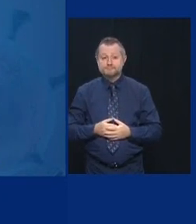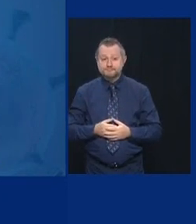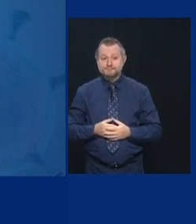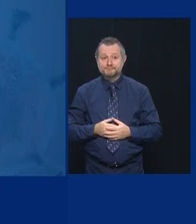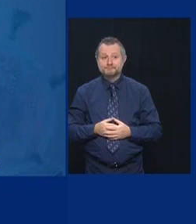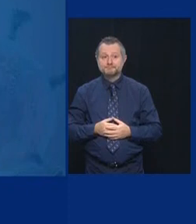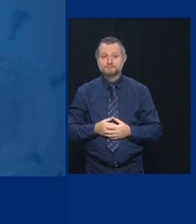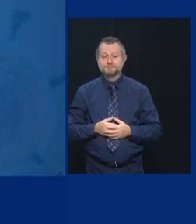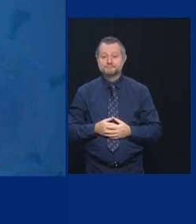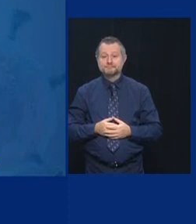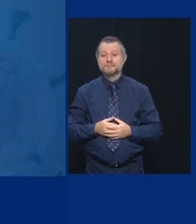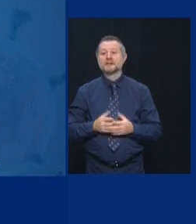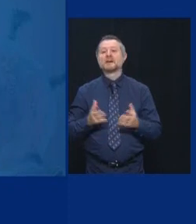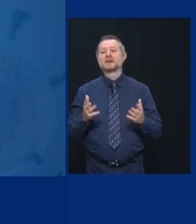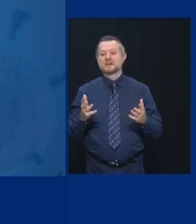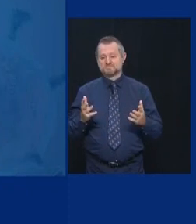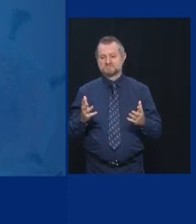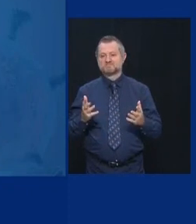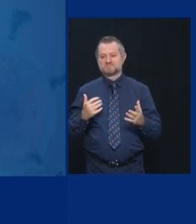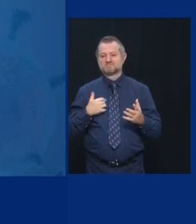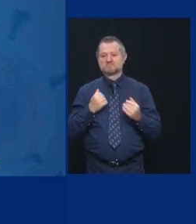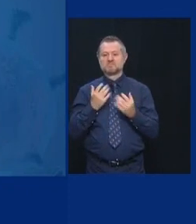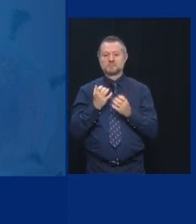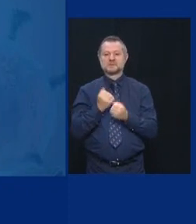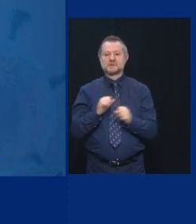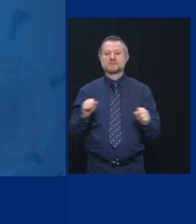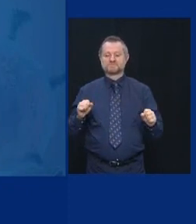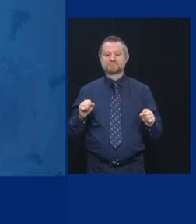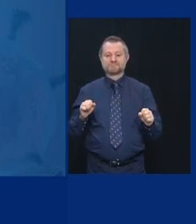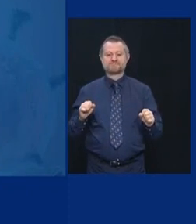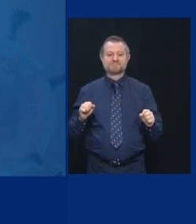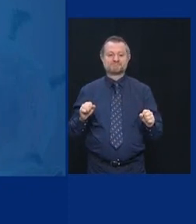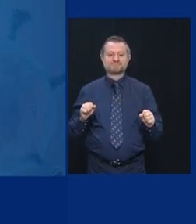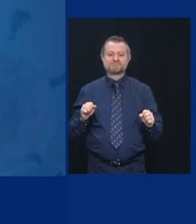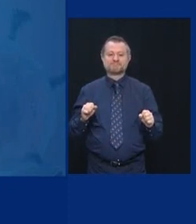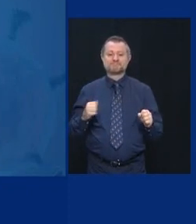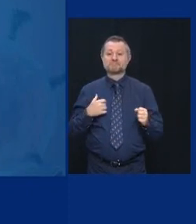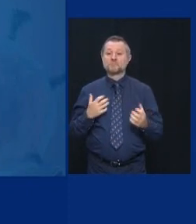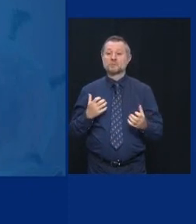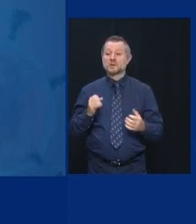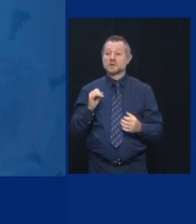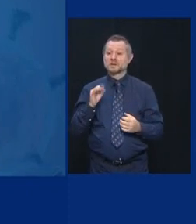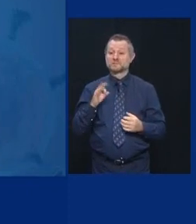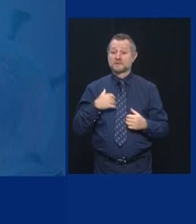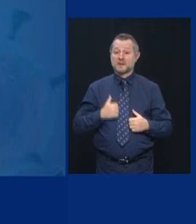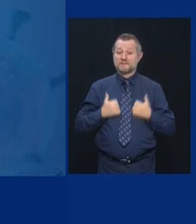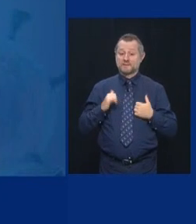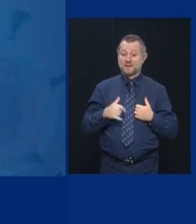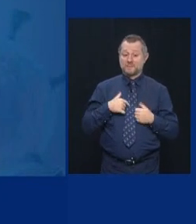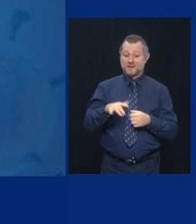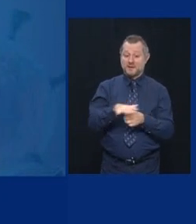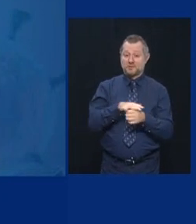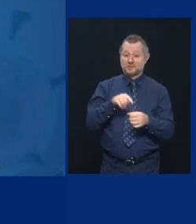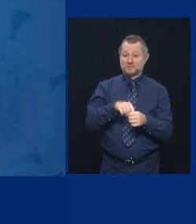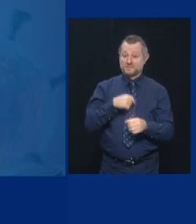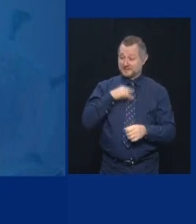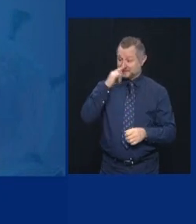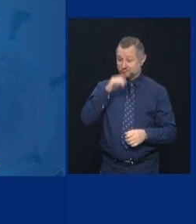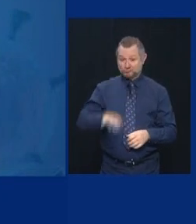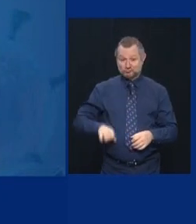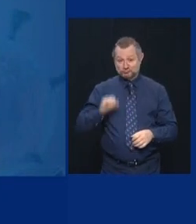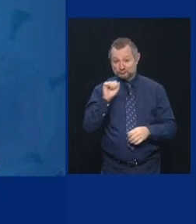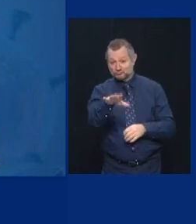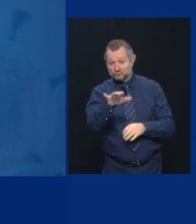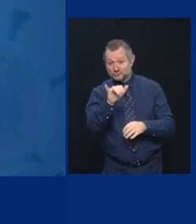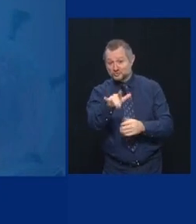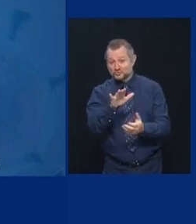Better safe than sorry, I would not send my child to a school in a hotspot cluster that has